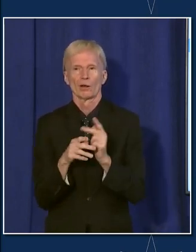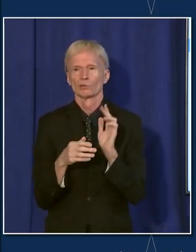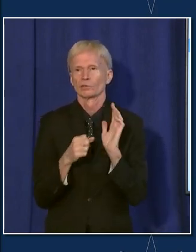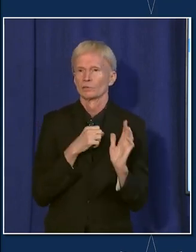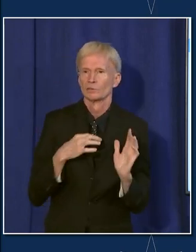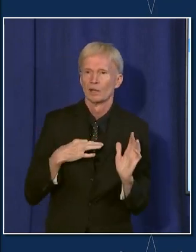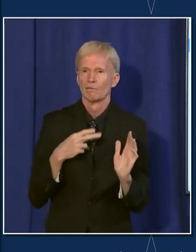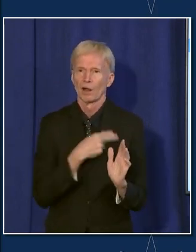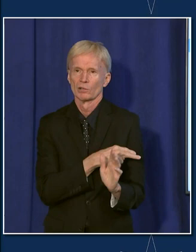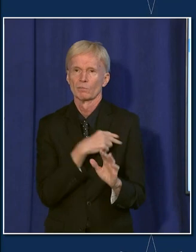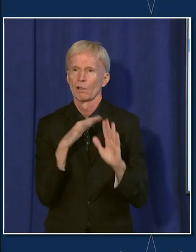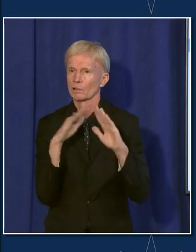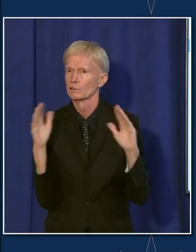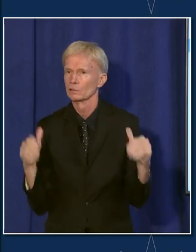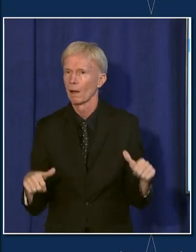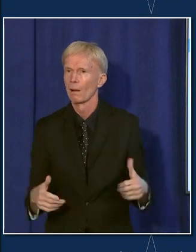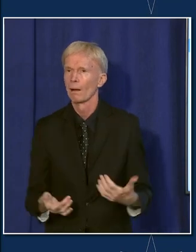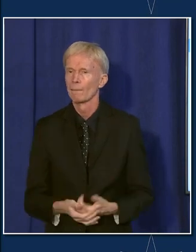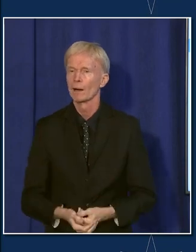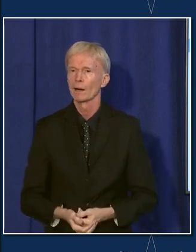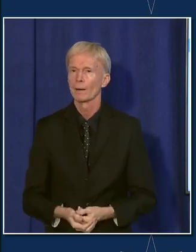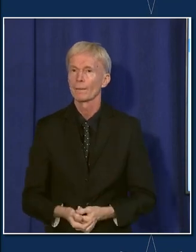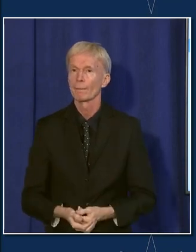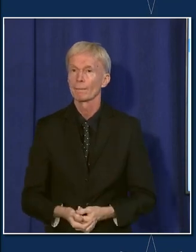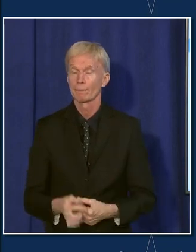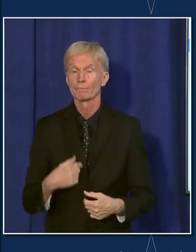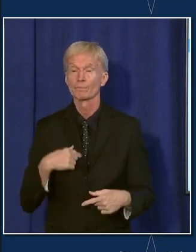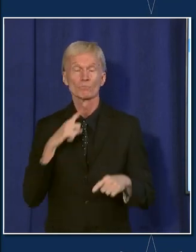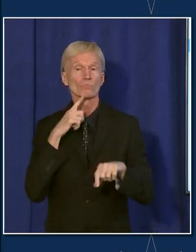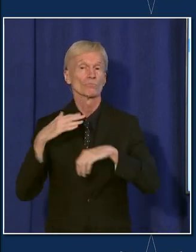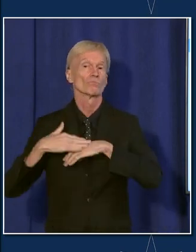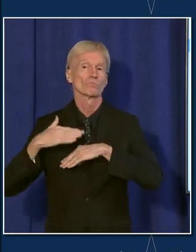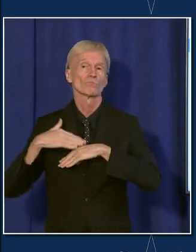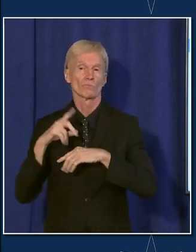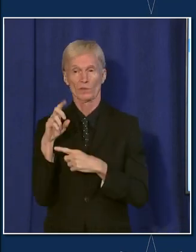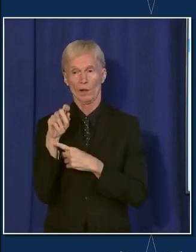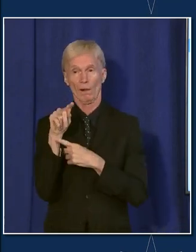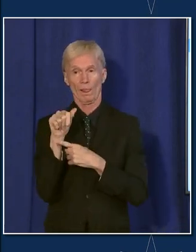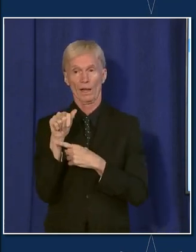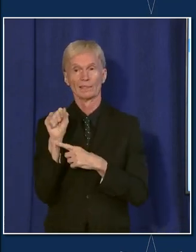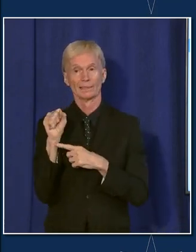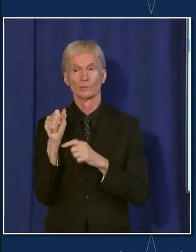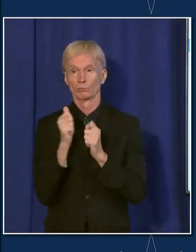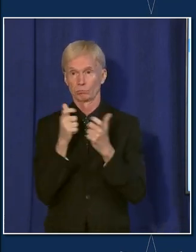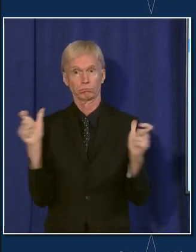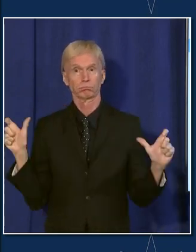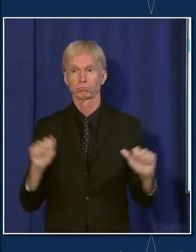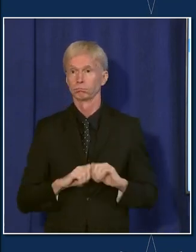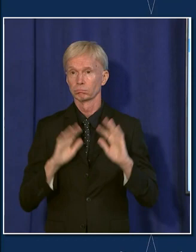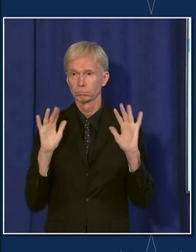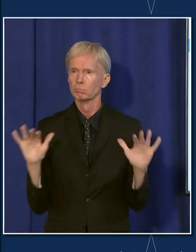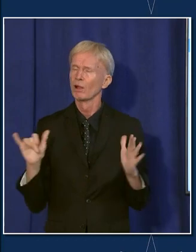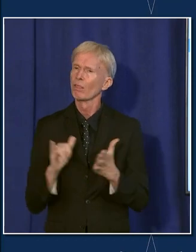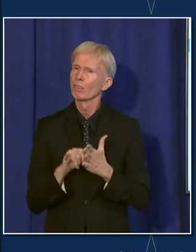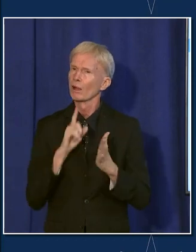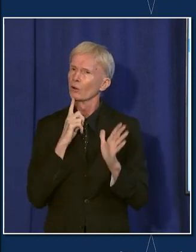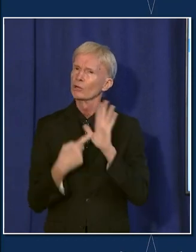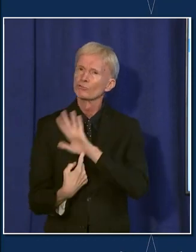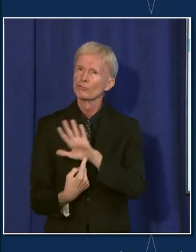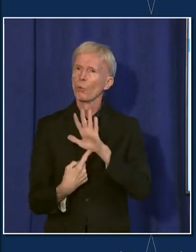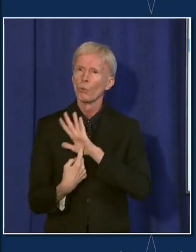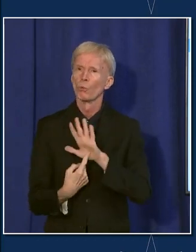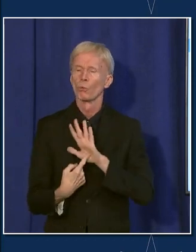I have been alarmed by how quickly Delta has spread. I think it's shown that